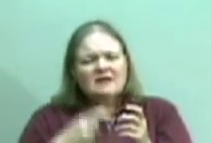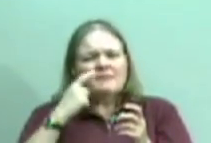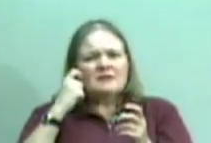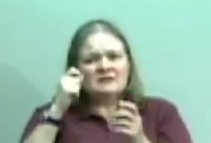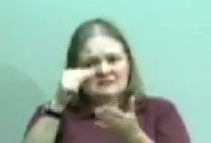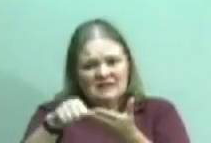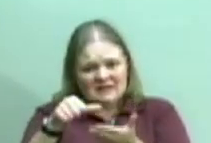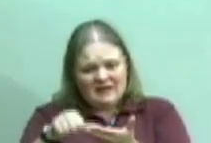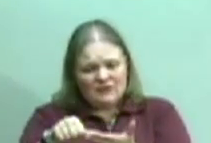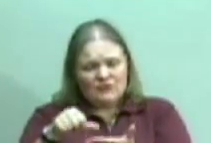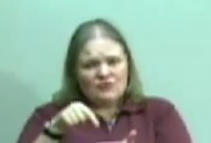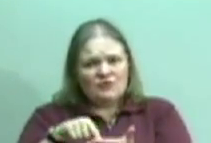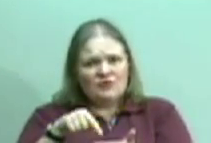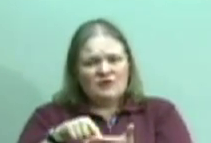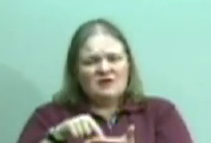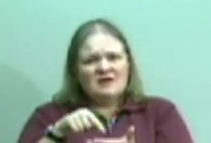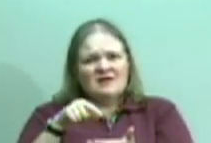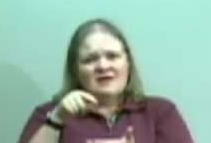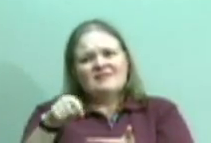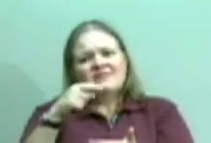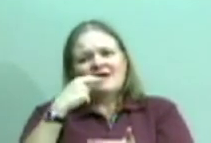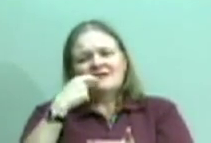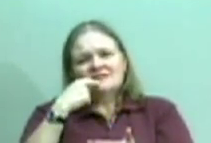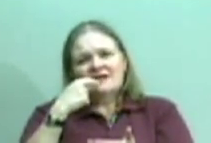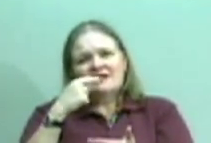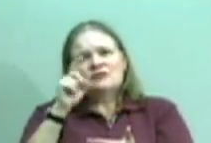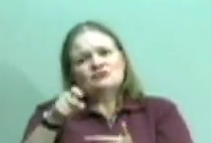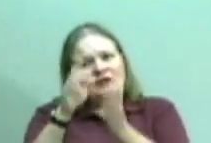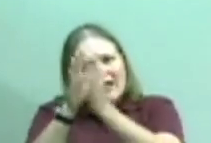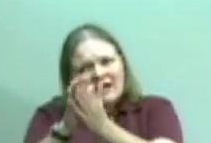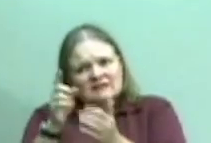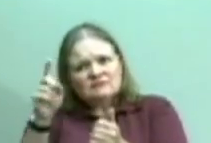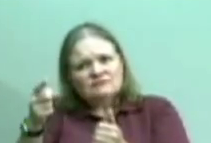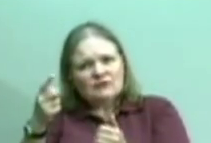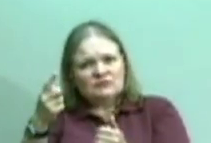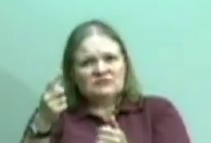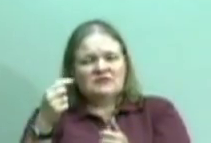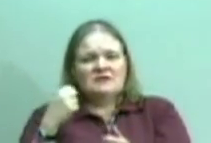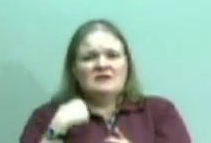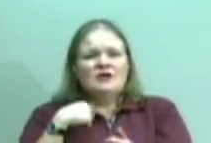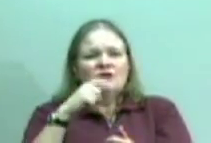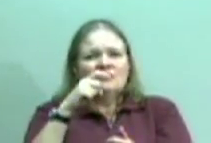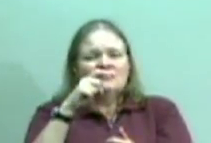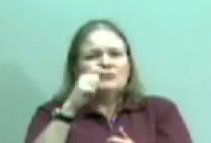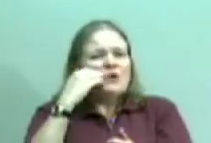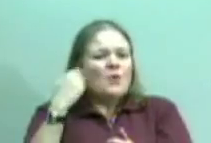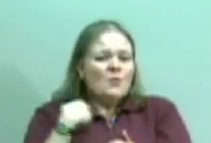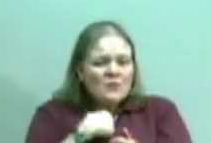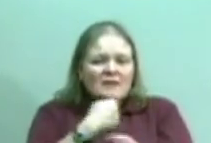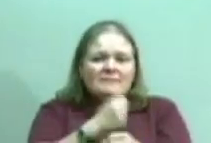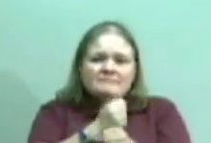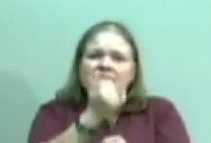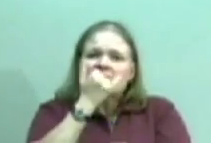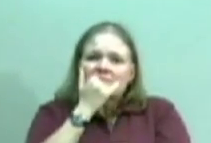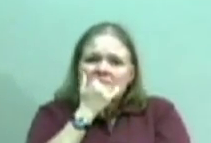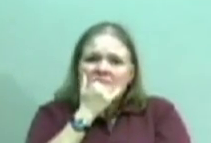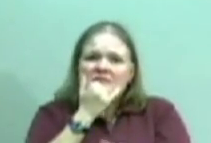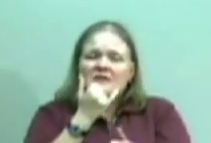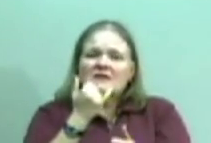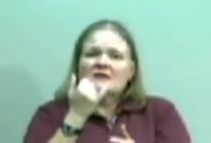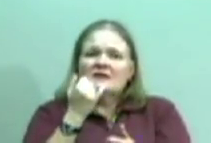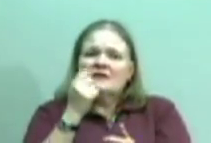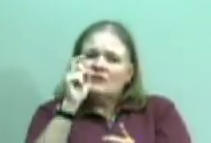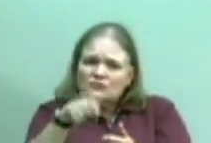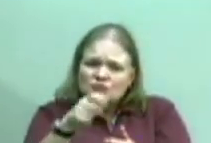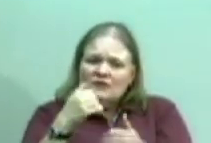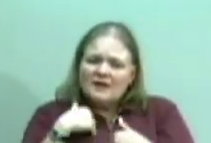to the attention should have asked first, instead of admitting that we made a mistake. We made a mistake. There should be a review process that says you cannot violate law,